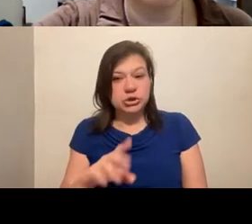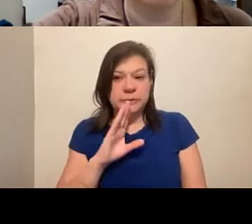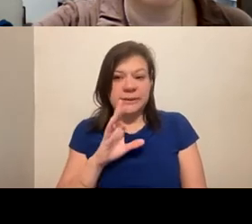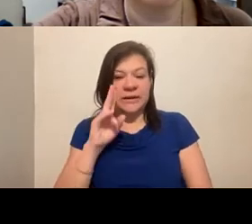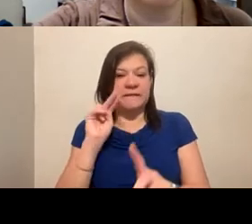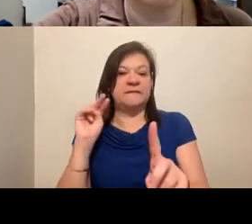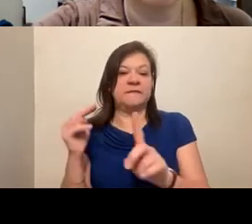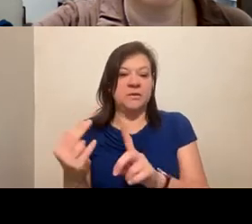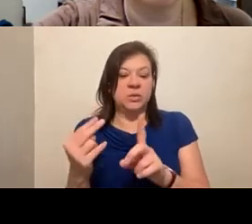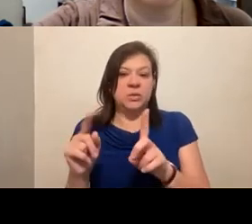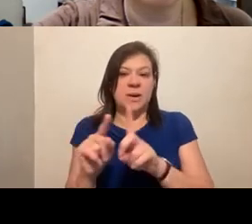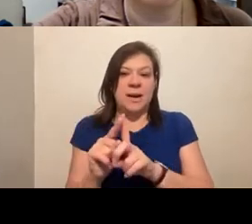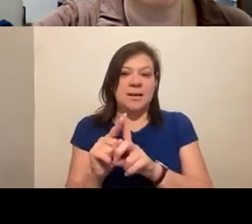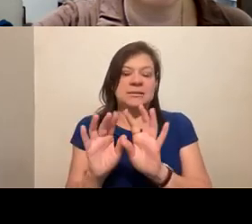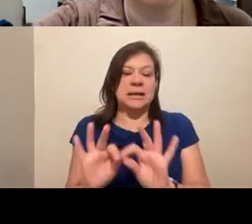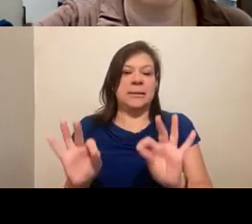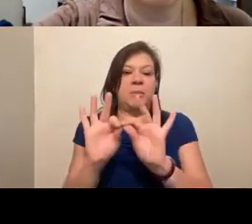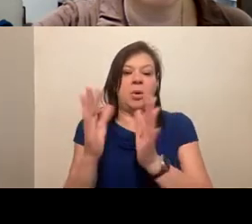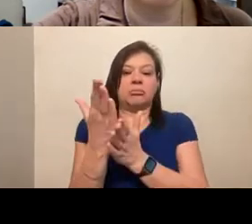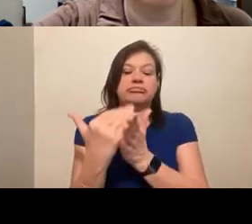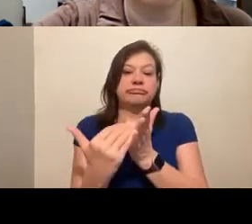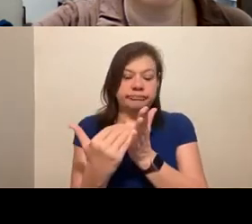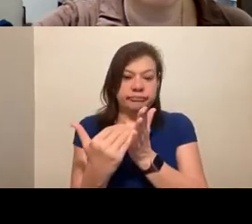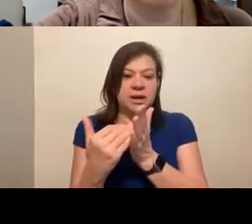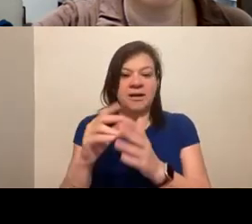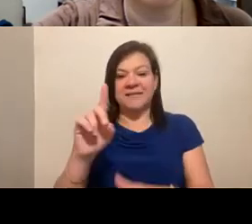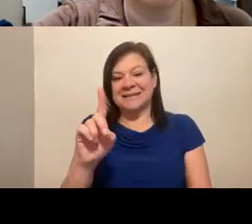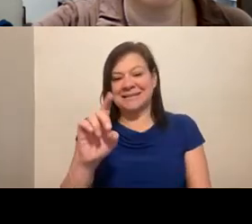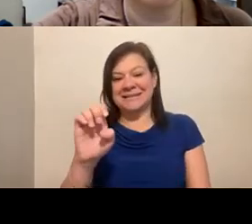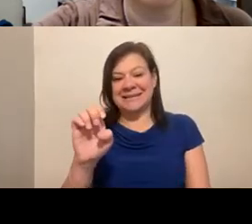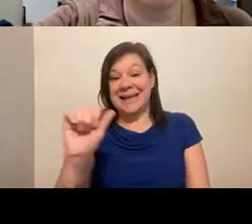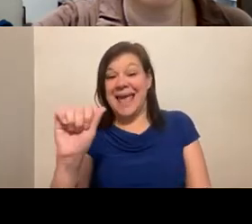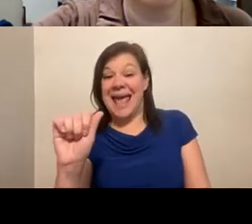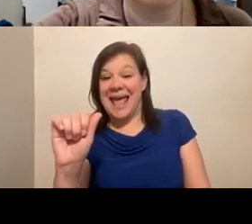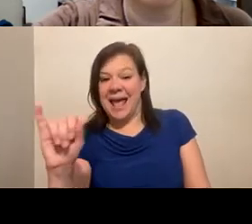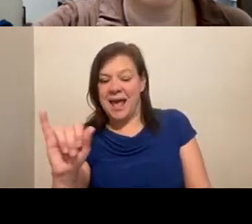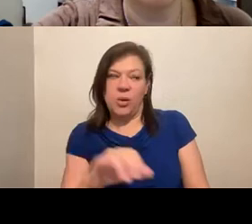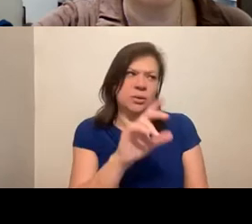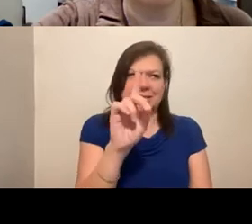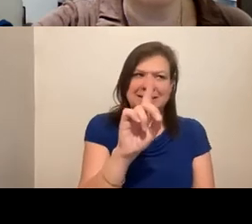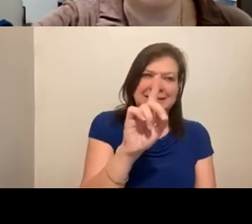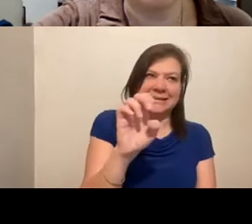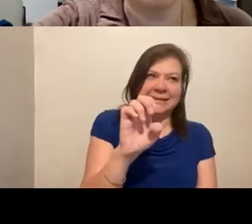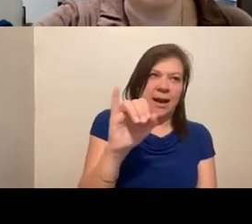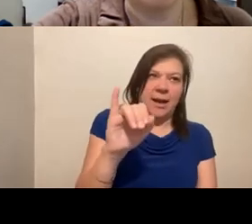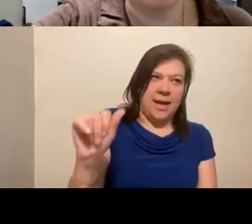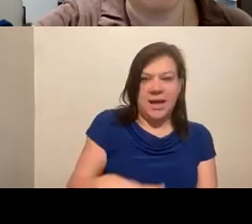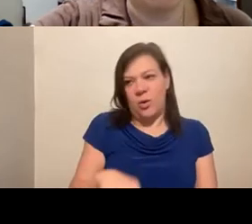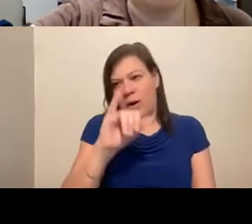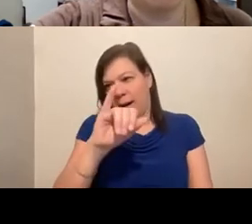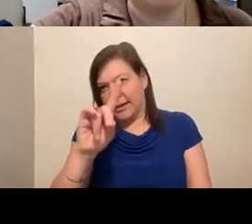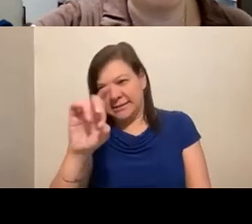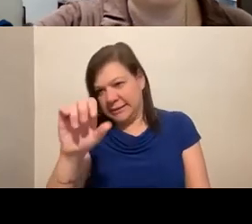as an important aspect of the DEAI or DEIA or IDEA or whatever your